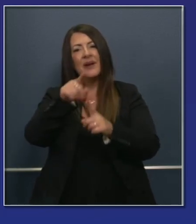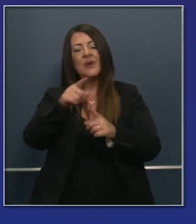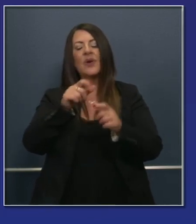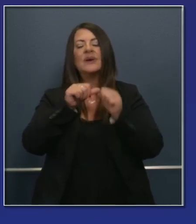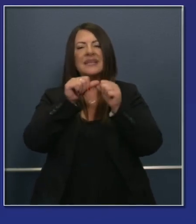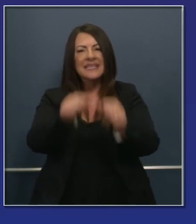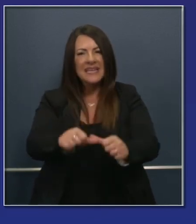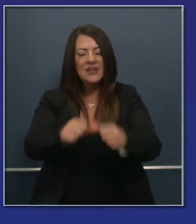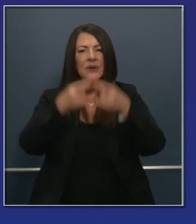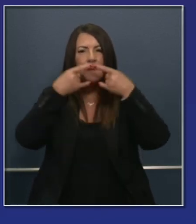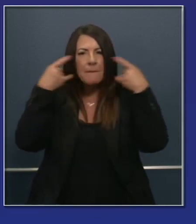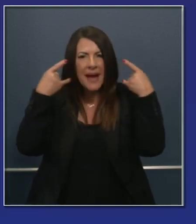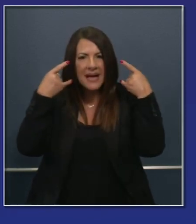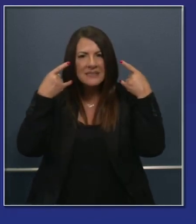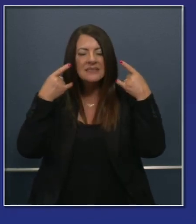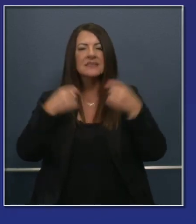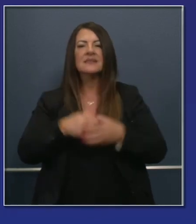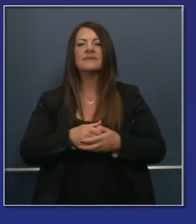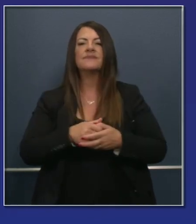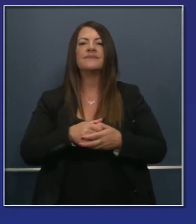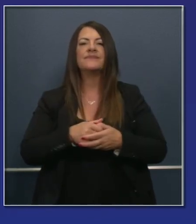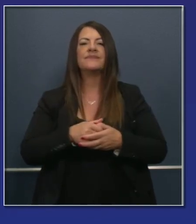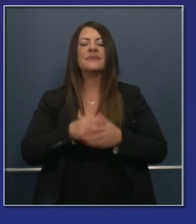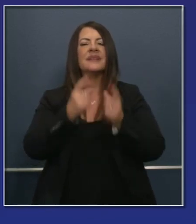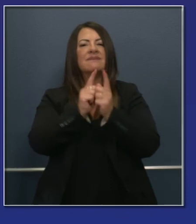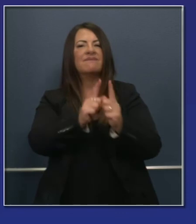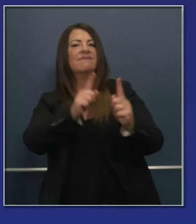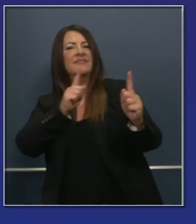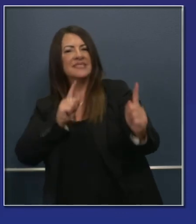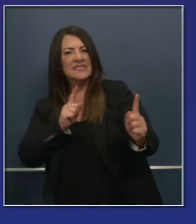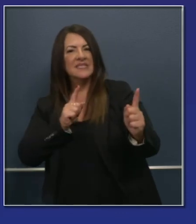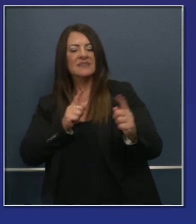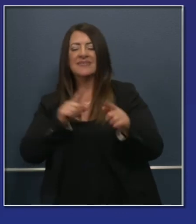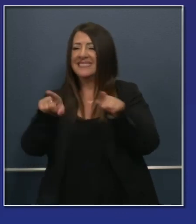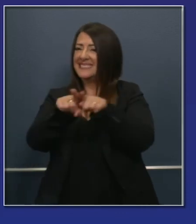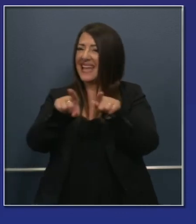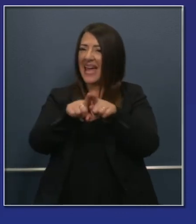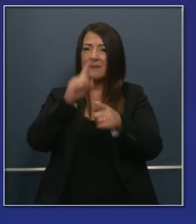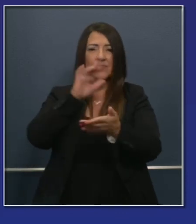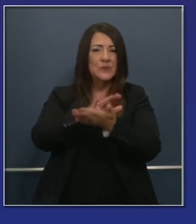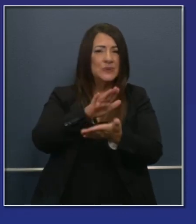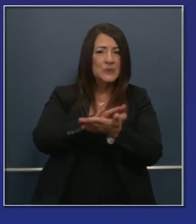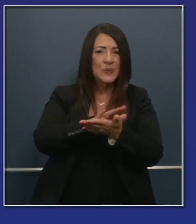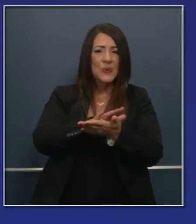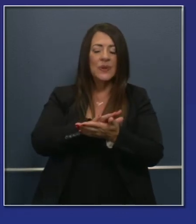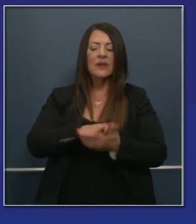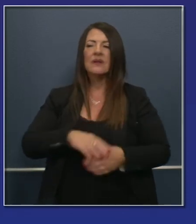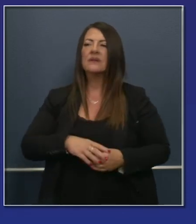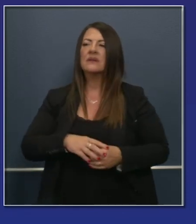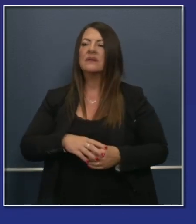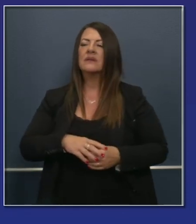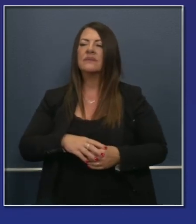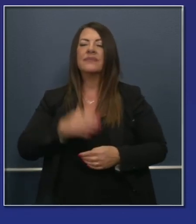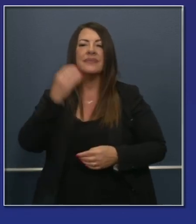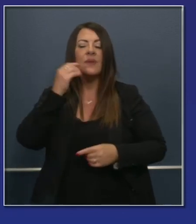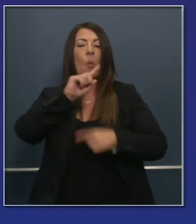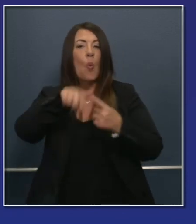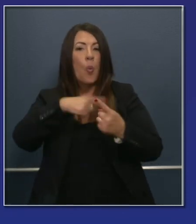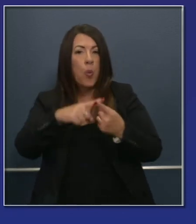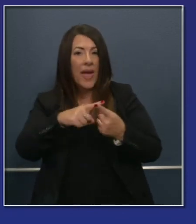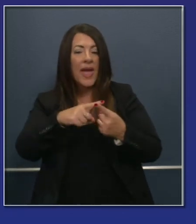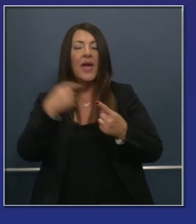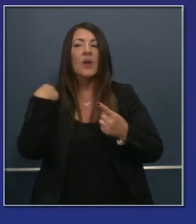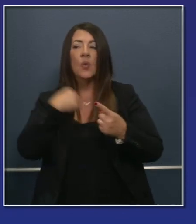distance. These are rules and guidelines that we put out within our education system when, not if, we reopen for in-person learning.